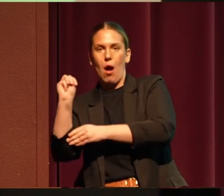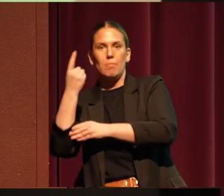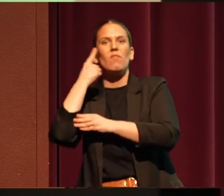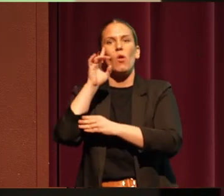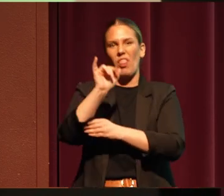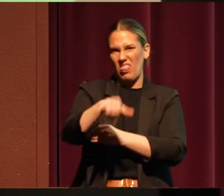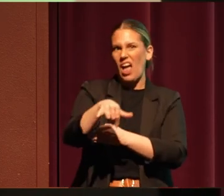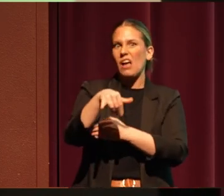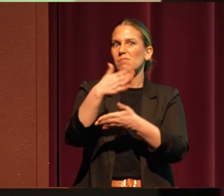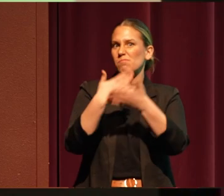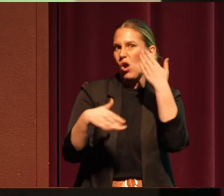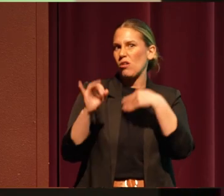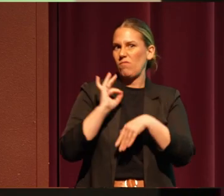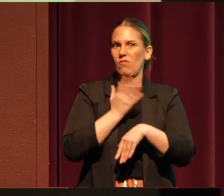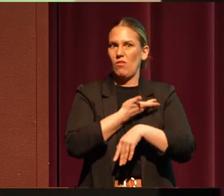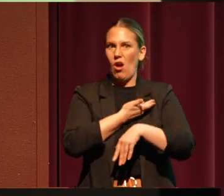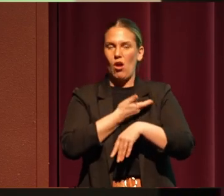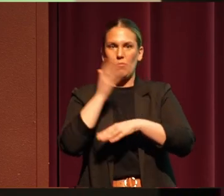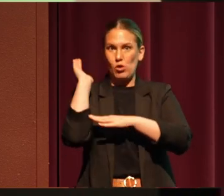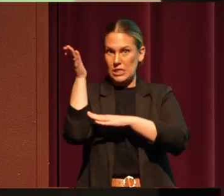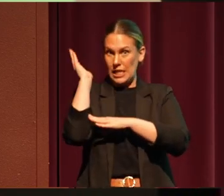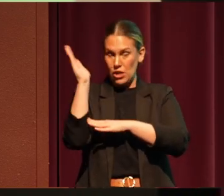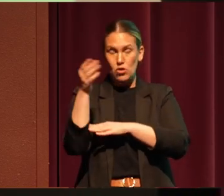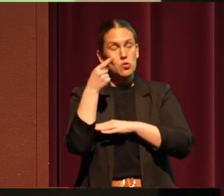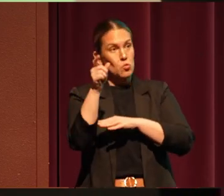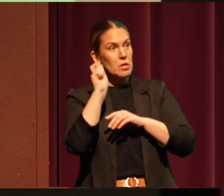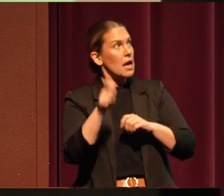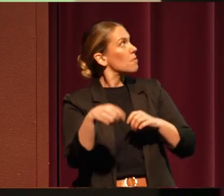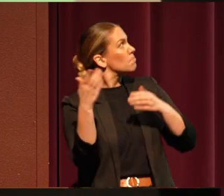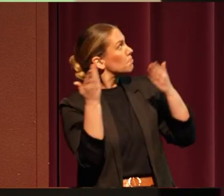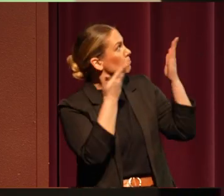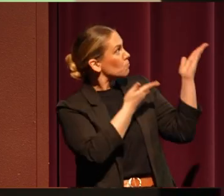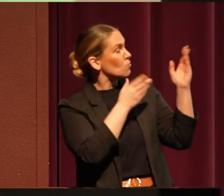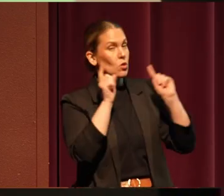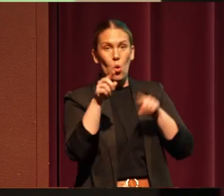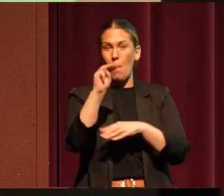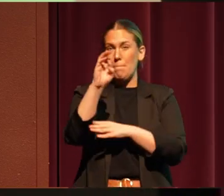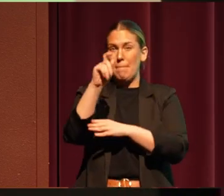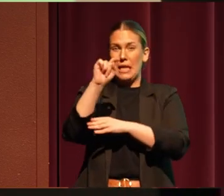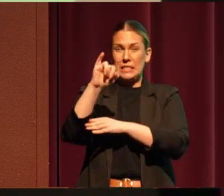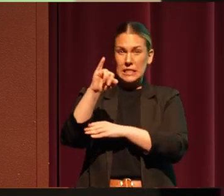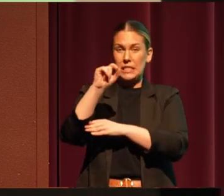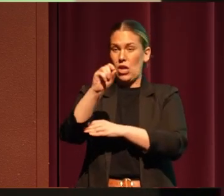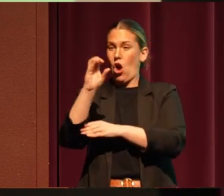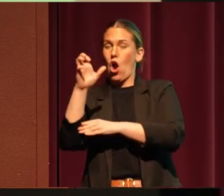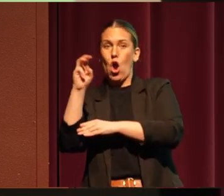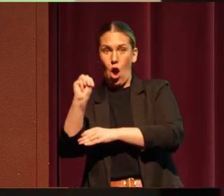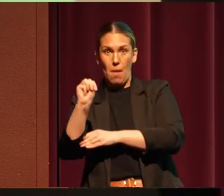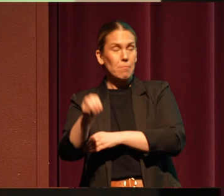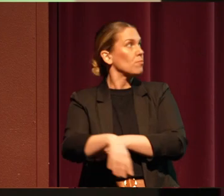section. You can see here, you can either go to menti.com and enter the code on the screen